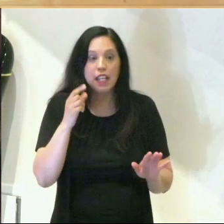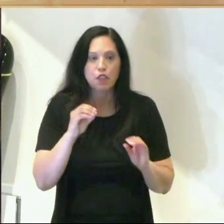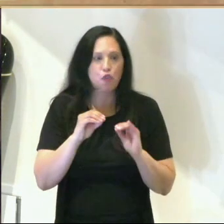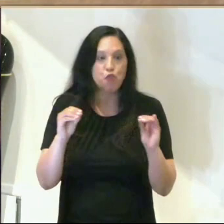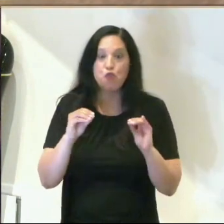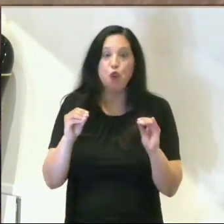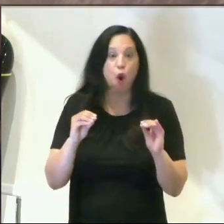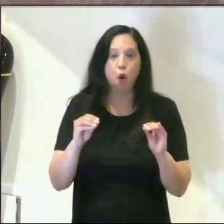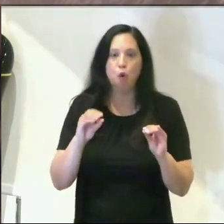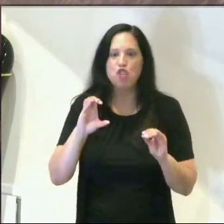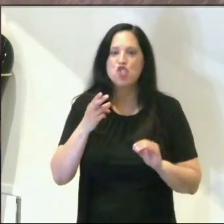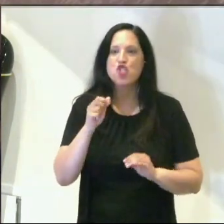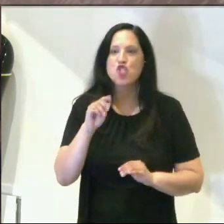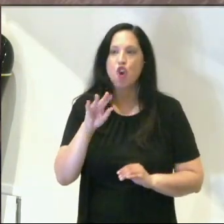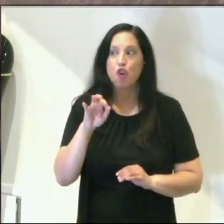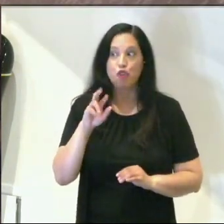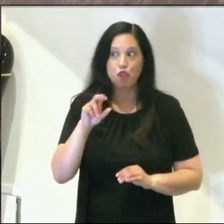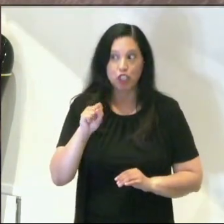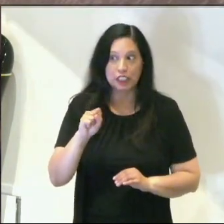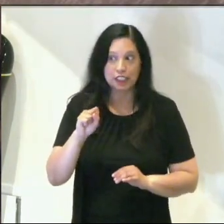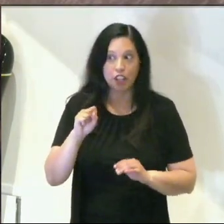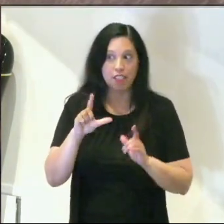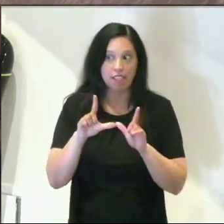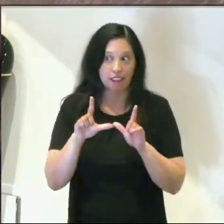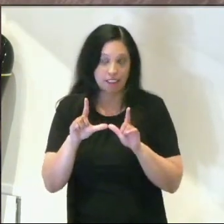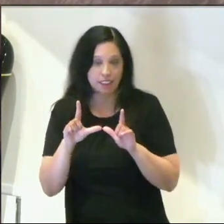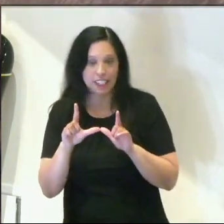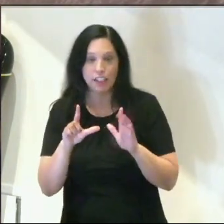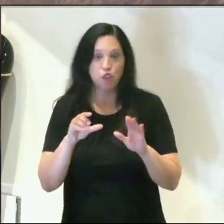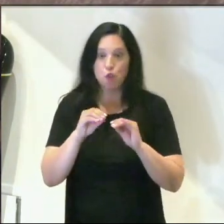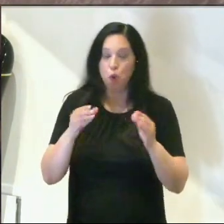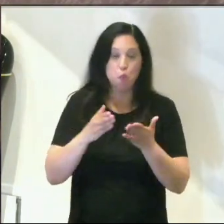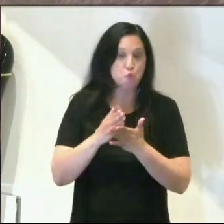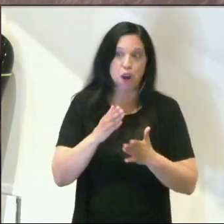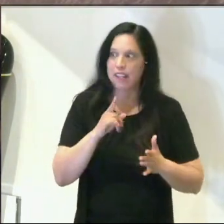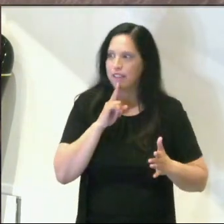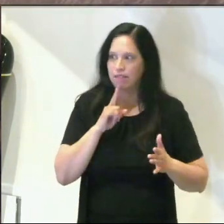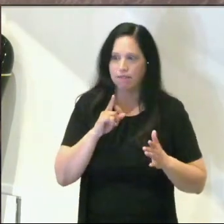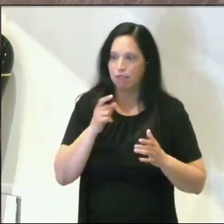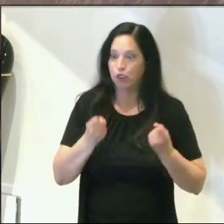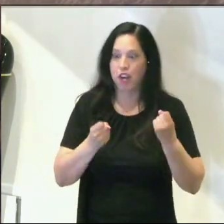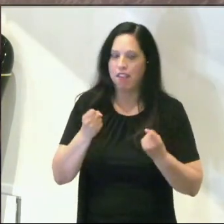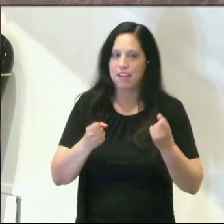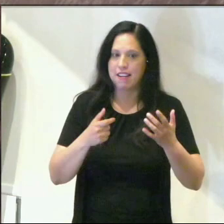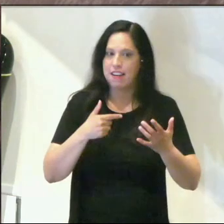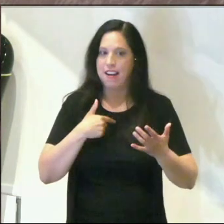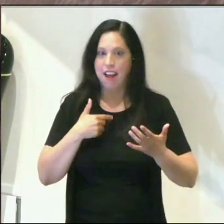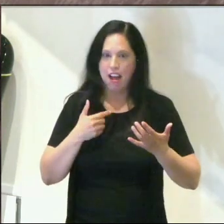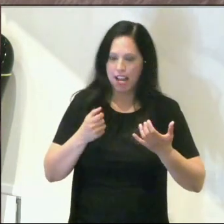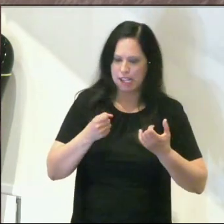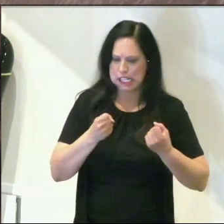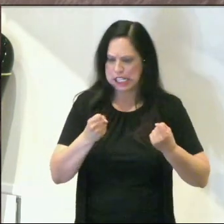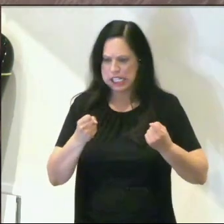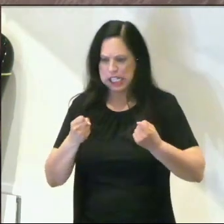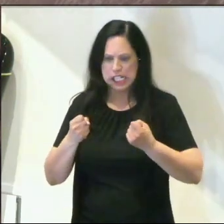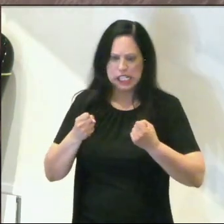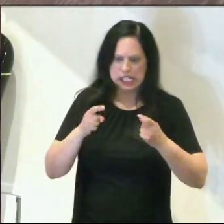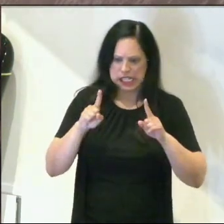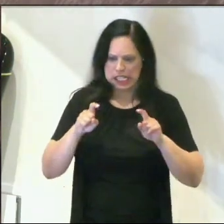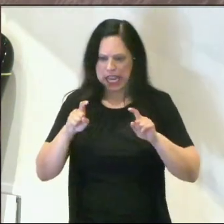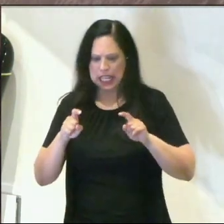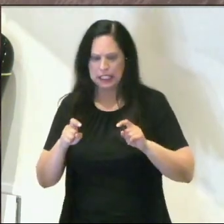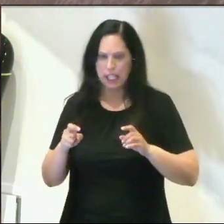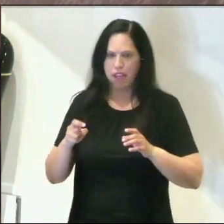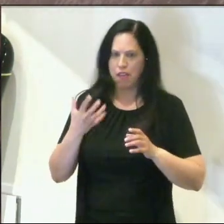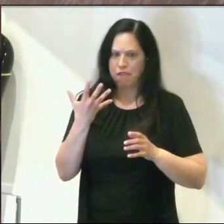driver's license, no right to be driving this thing. I got to school early that morning, rumbled around Tomball to kind of get a feel of this bad boy, loaded